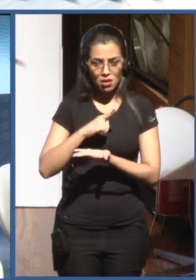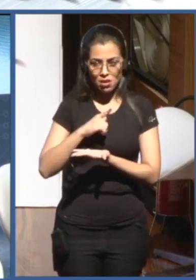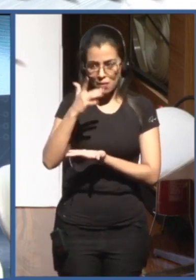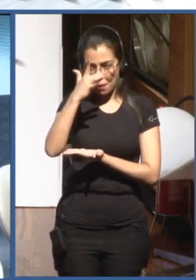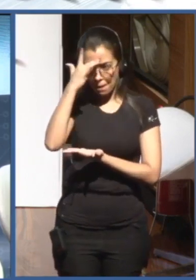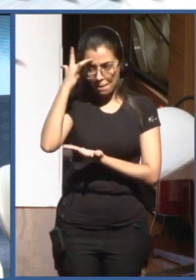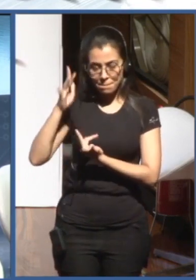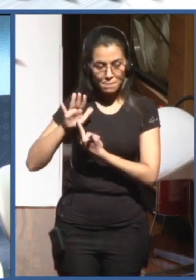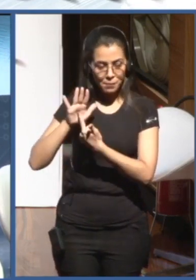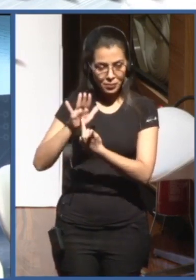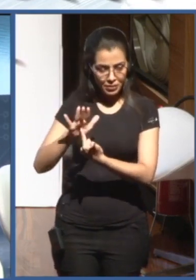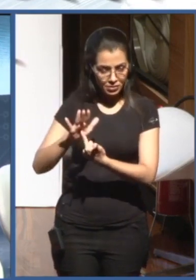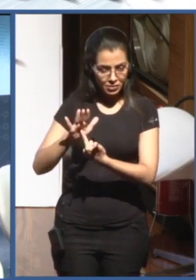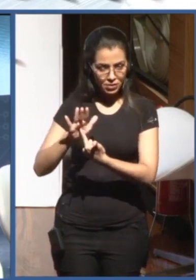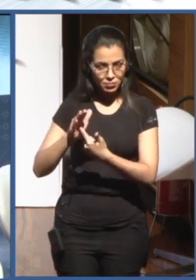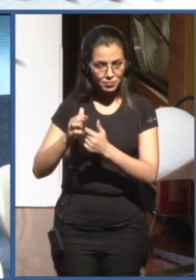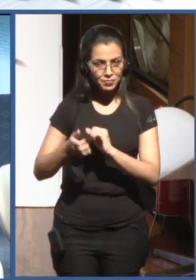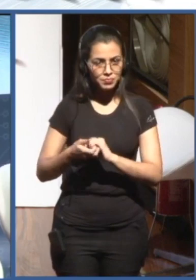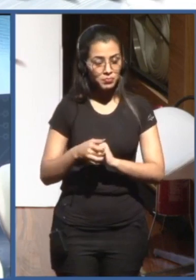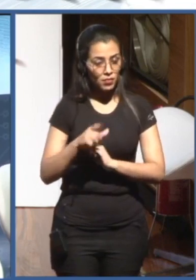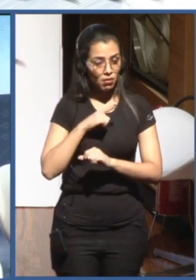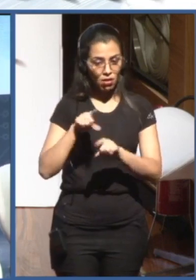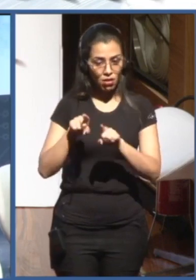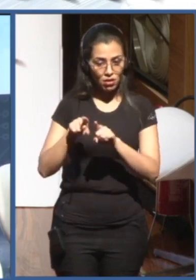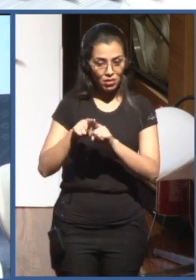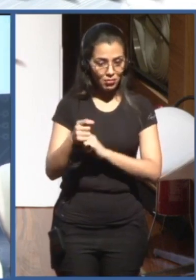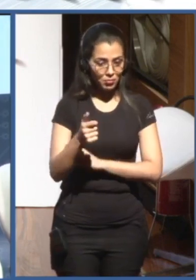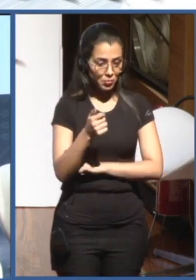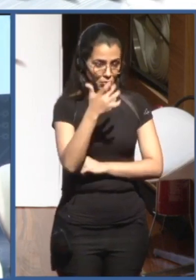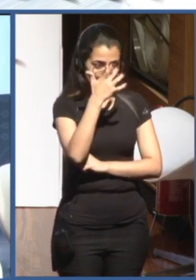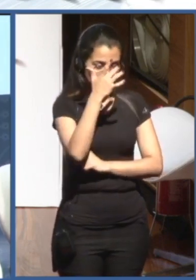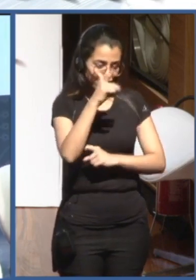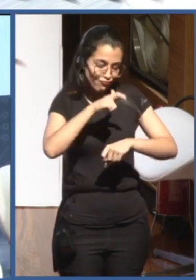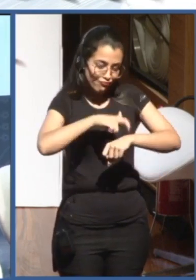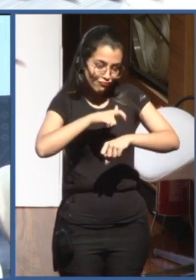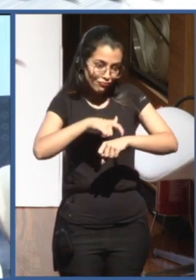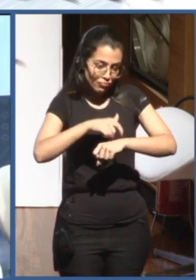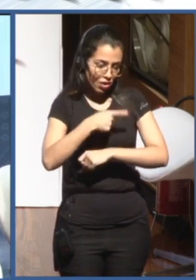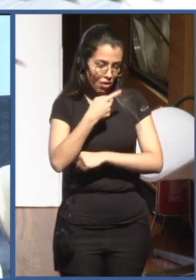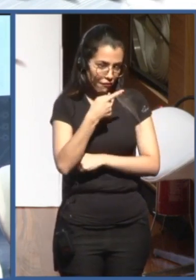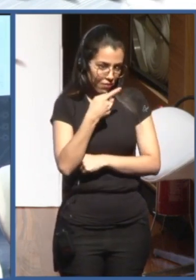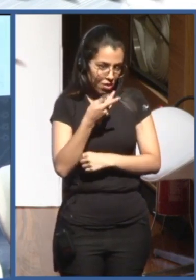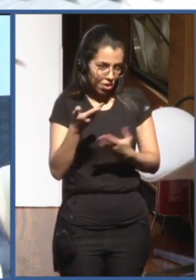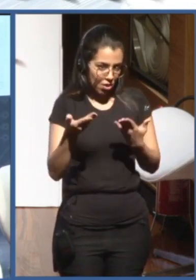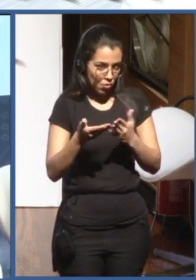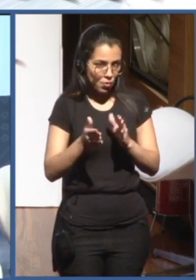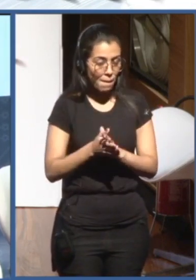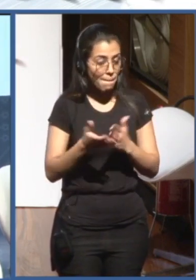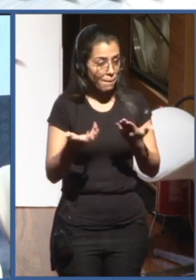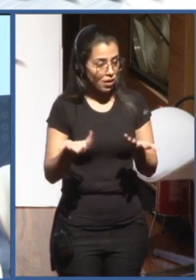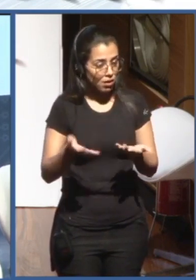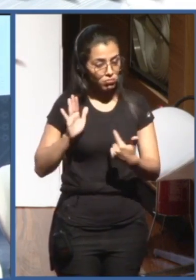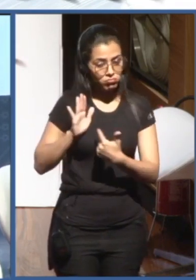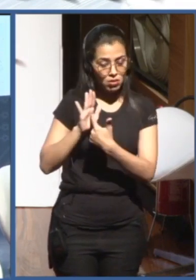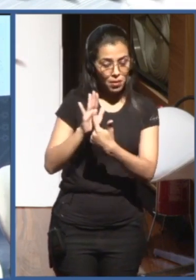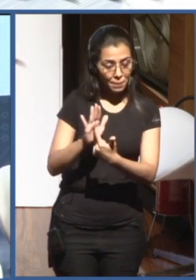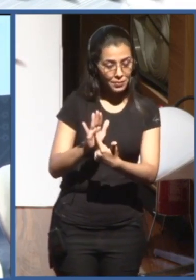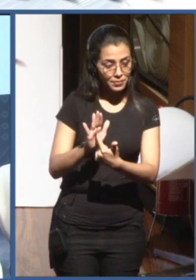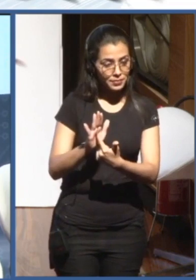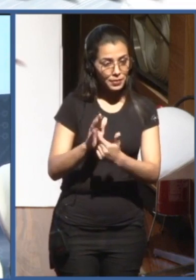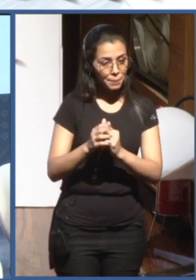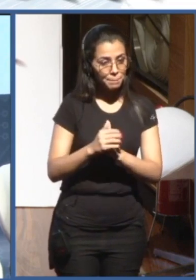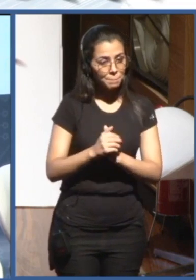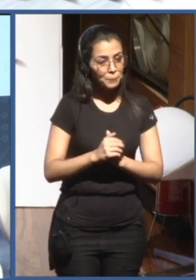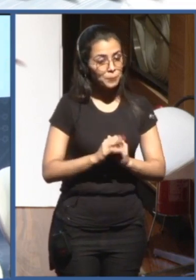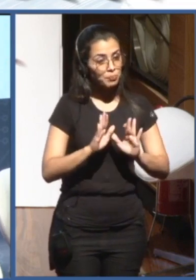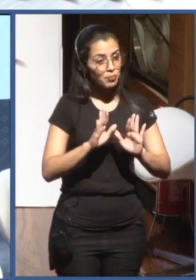also a short time to address these panels. So I will introduce them. But I will give the floor